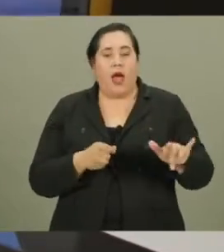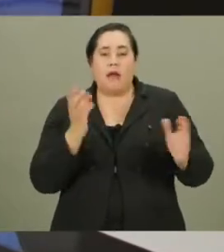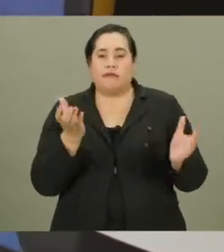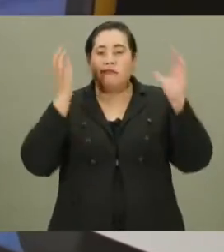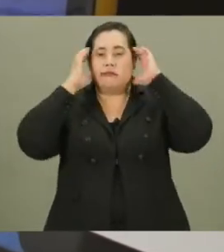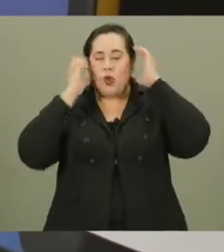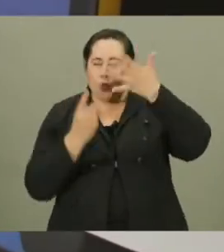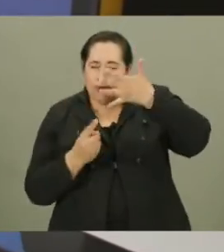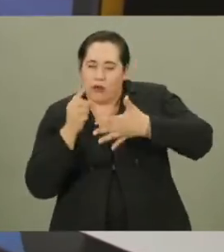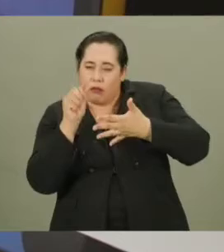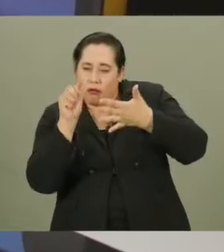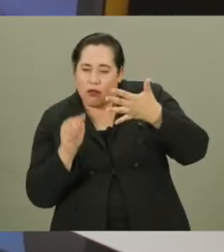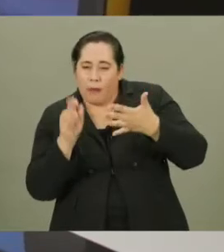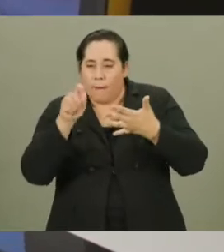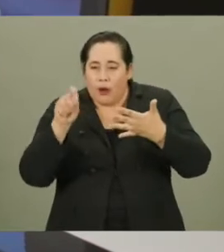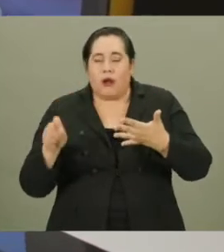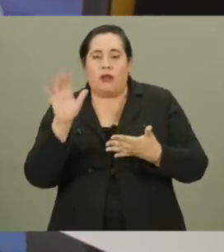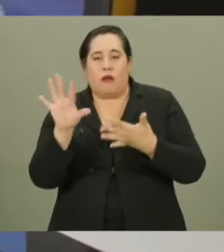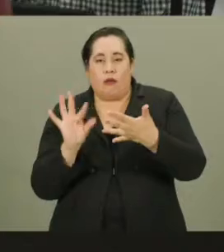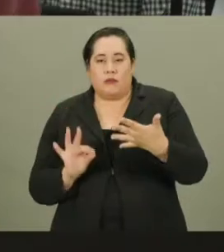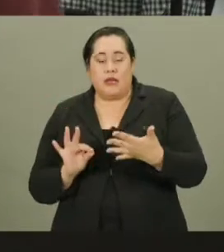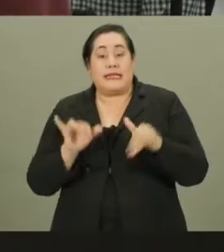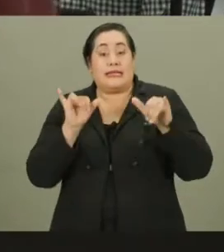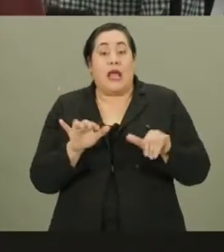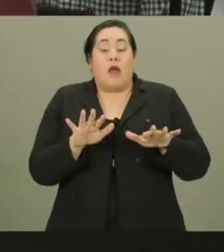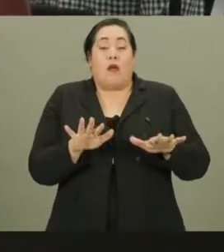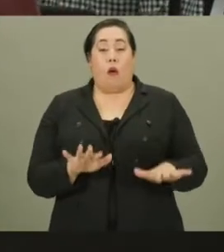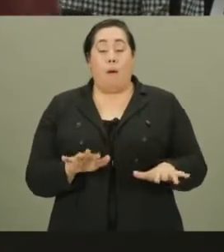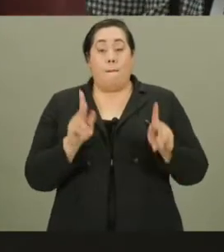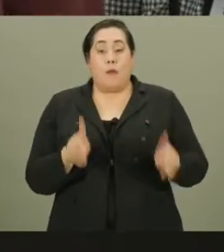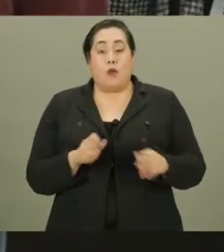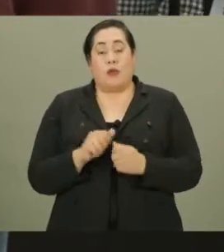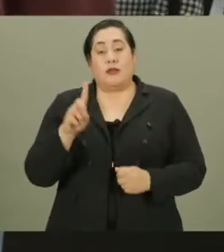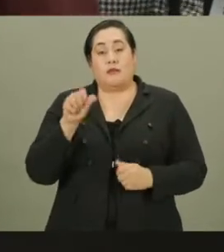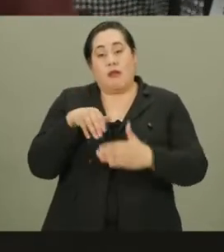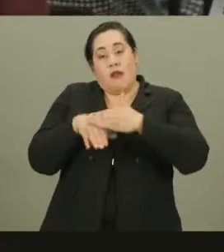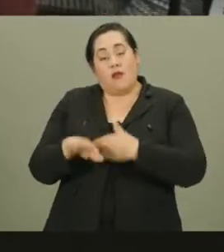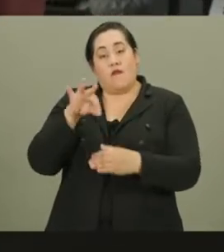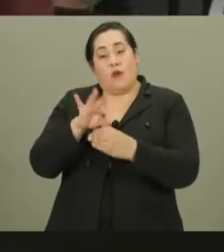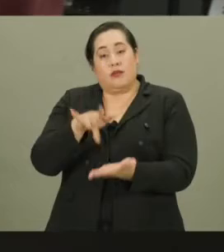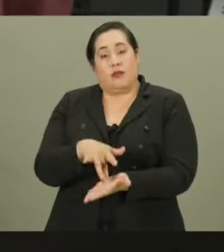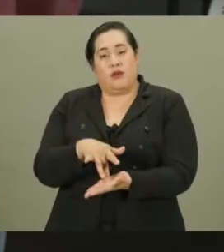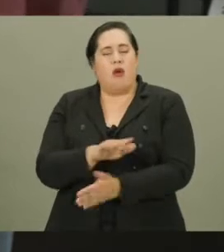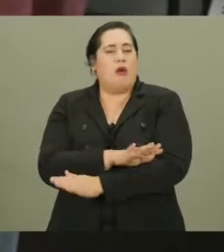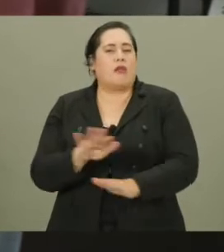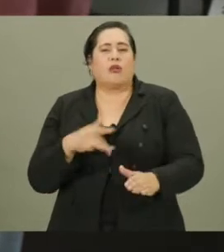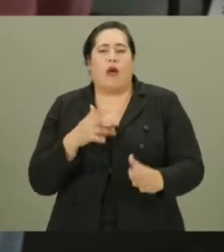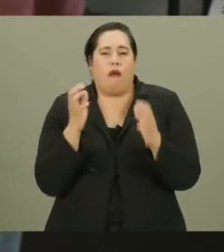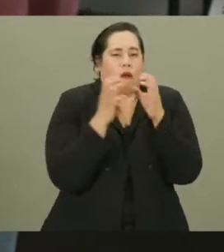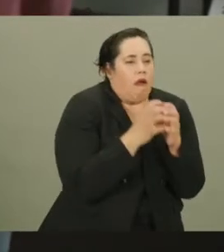headphones to review their ballot and mark their selections. Stay calm if a person with a disability enters the vote center.